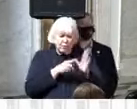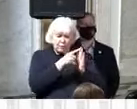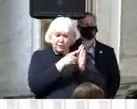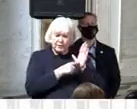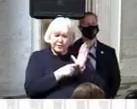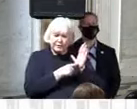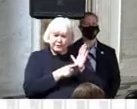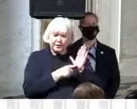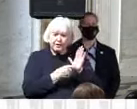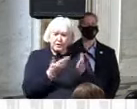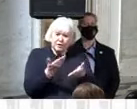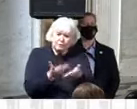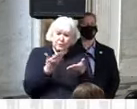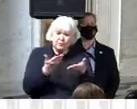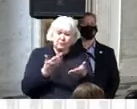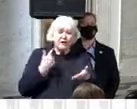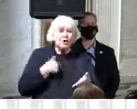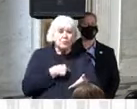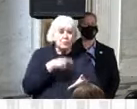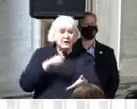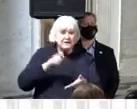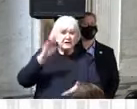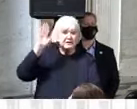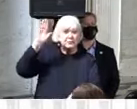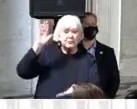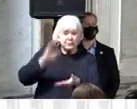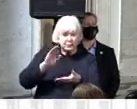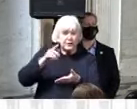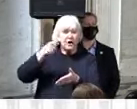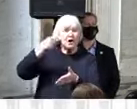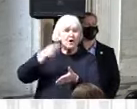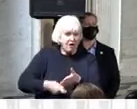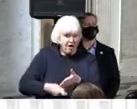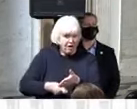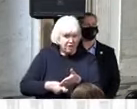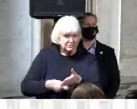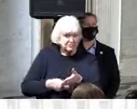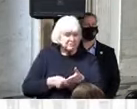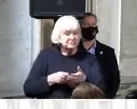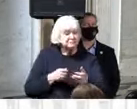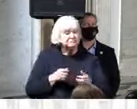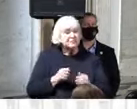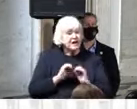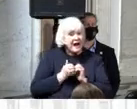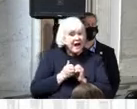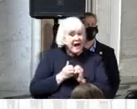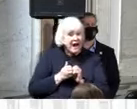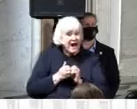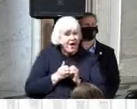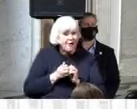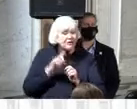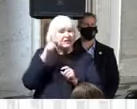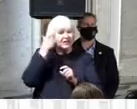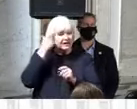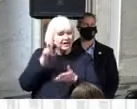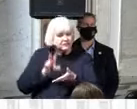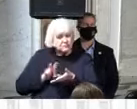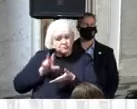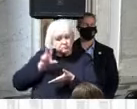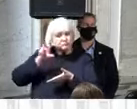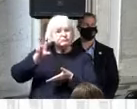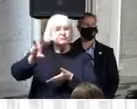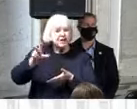we need to bring costs down with a significant public investment in our child care industry